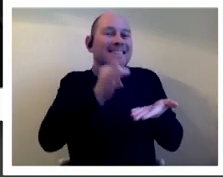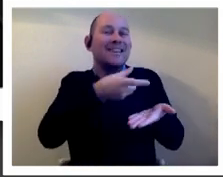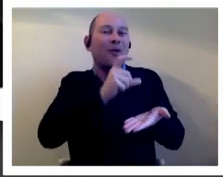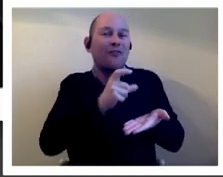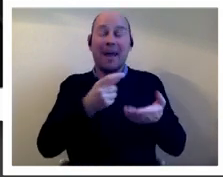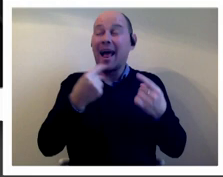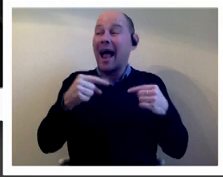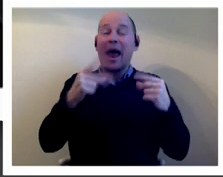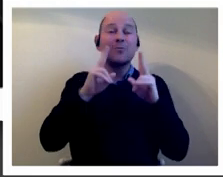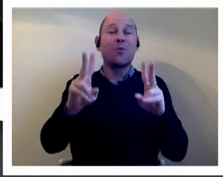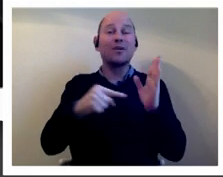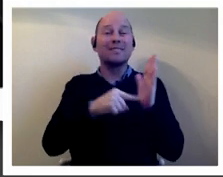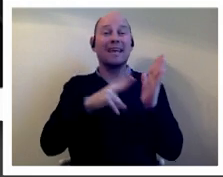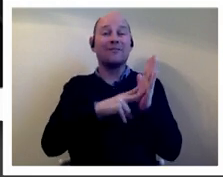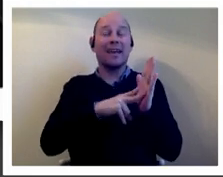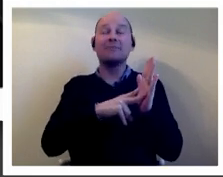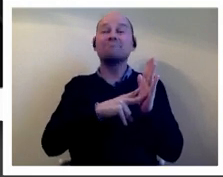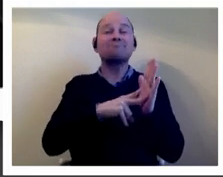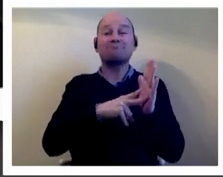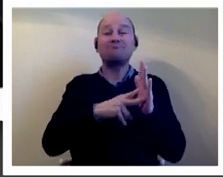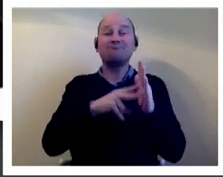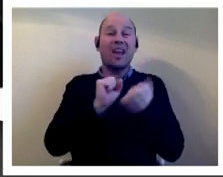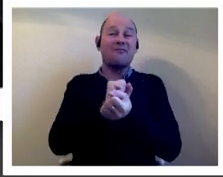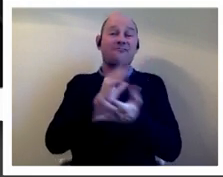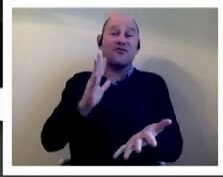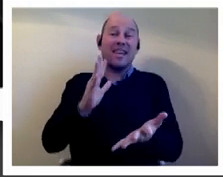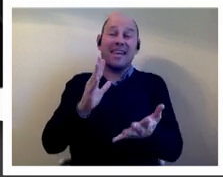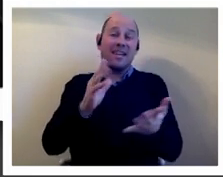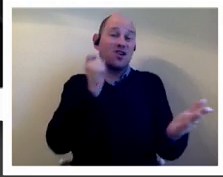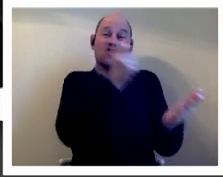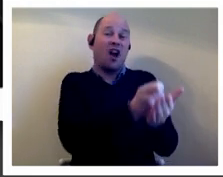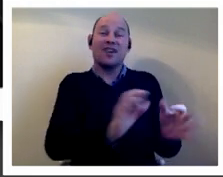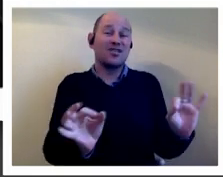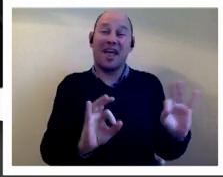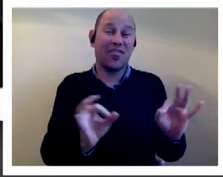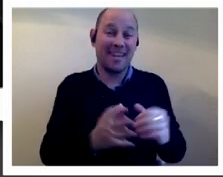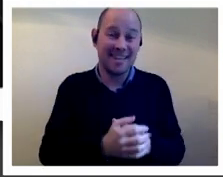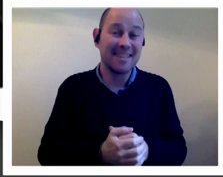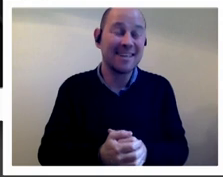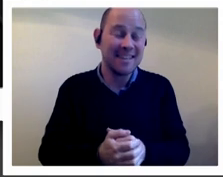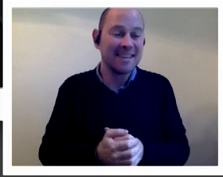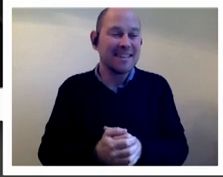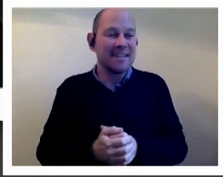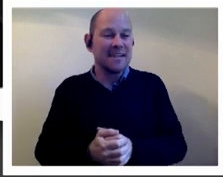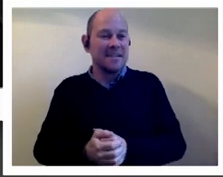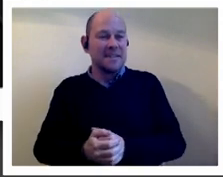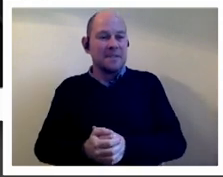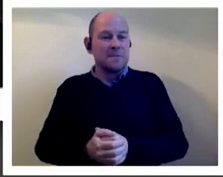were released without charge and they were actually showing the cell where um um some of the suffragettes were held as well many years earlier